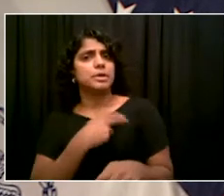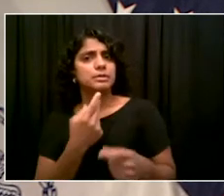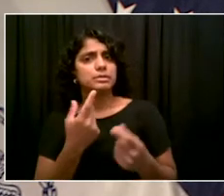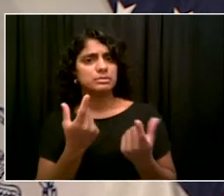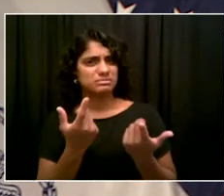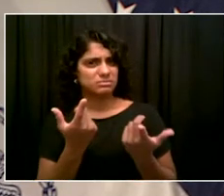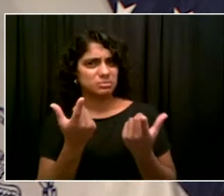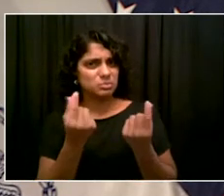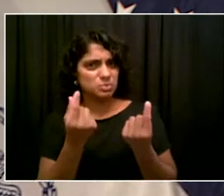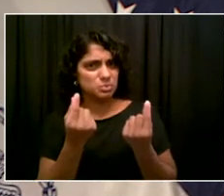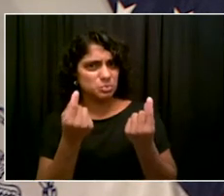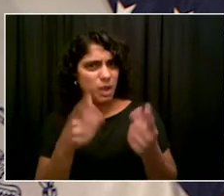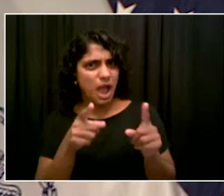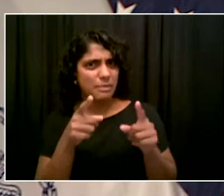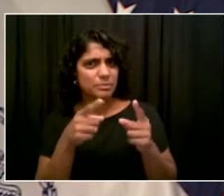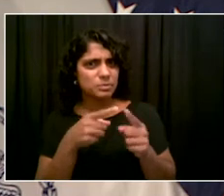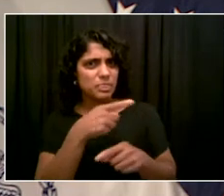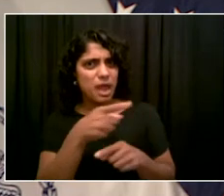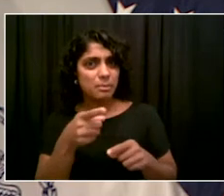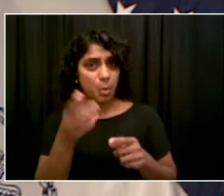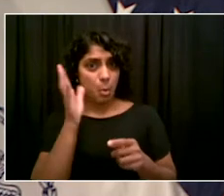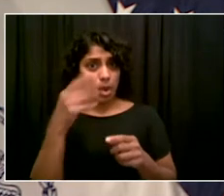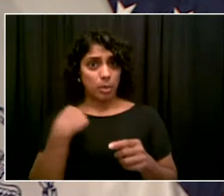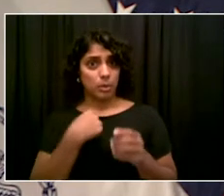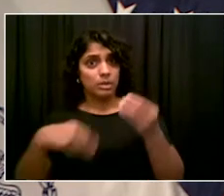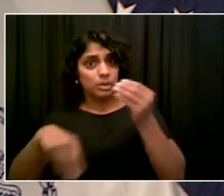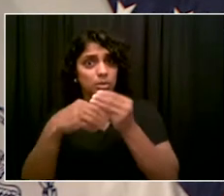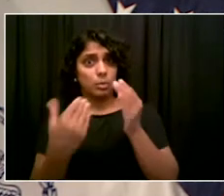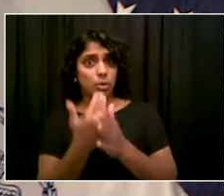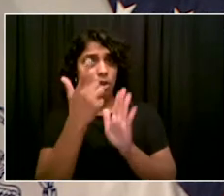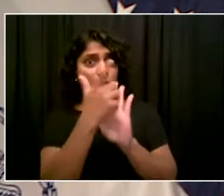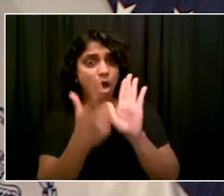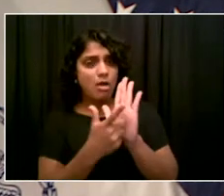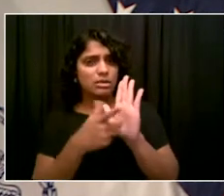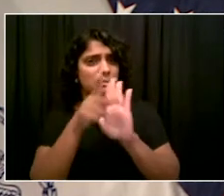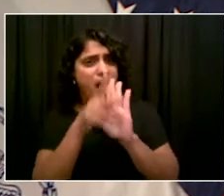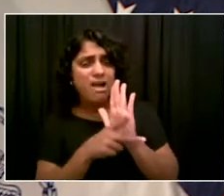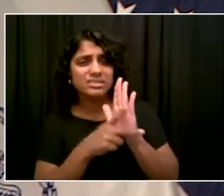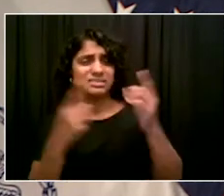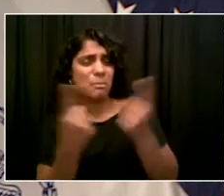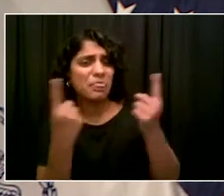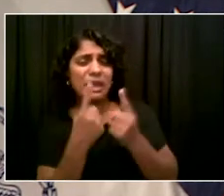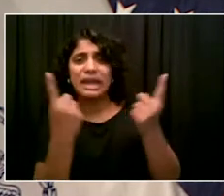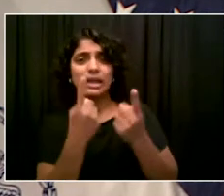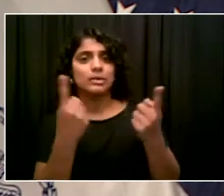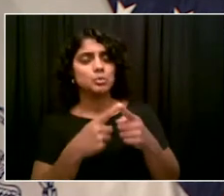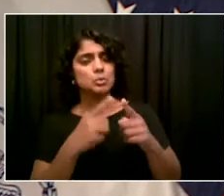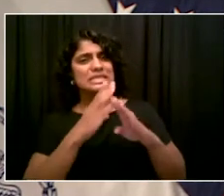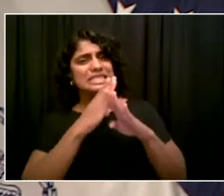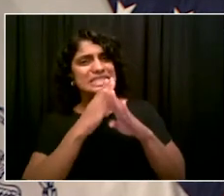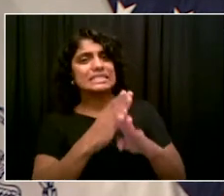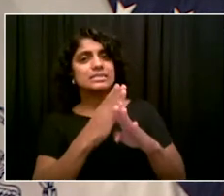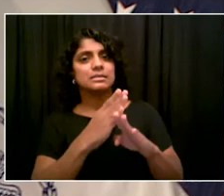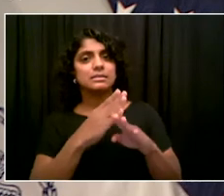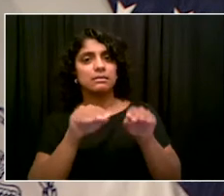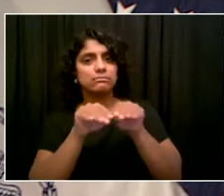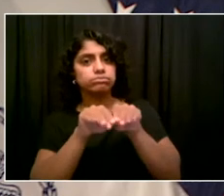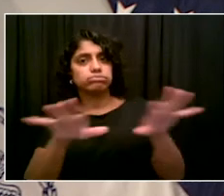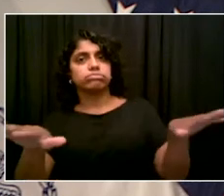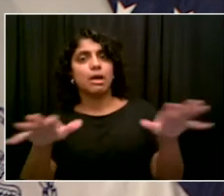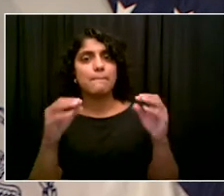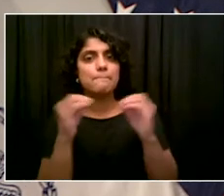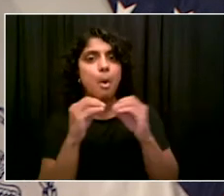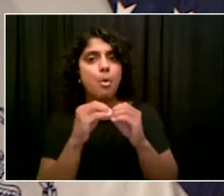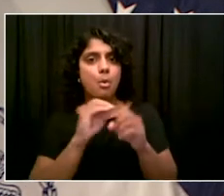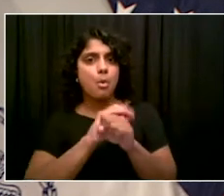Well, huge, powerful question, Steve. Thank you. And I'll start and I'll turn to Dr. Katz and Dr. Choksi. We are talking about this constantly